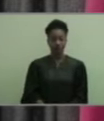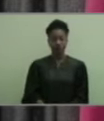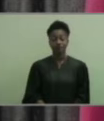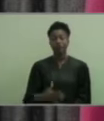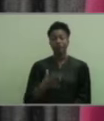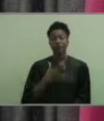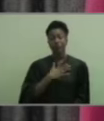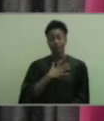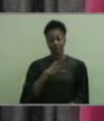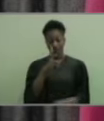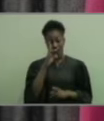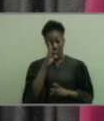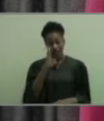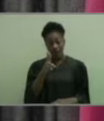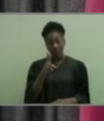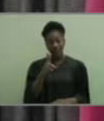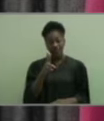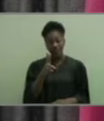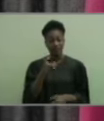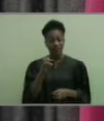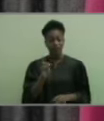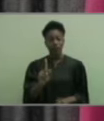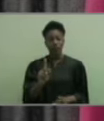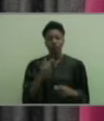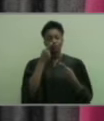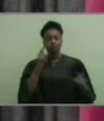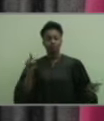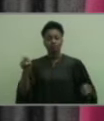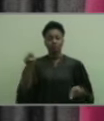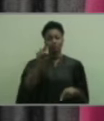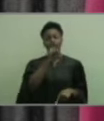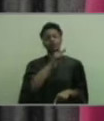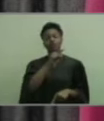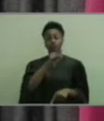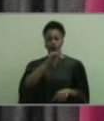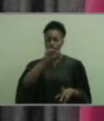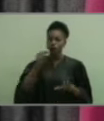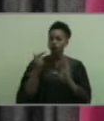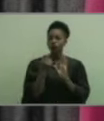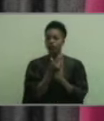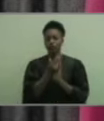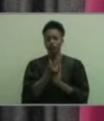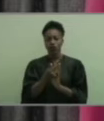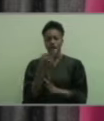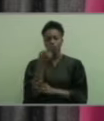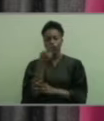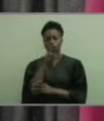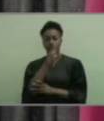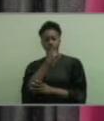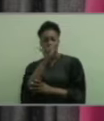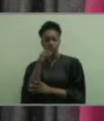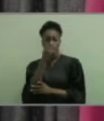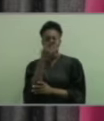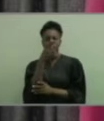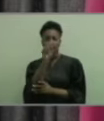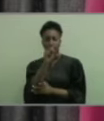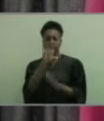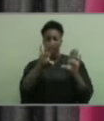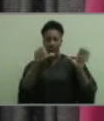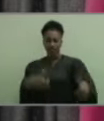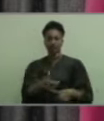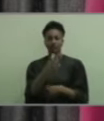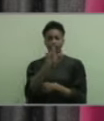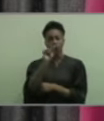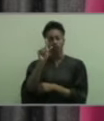It is my honor and privilege to declare you a graduate of Herschel V. Jenkins High School Class